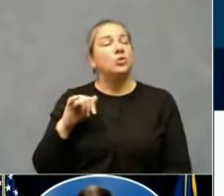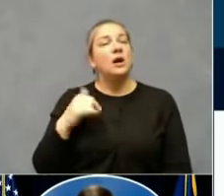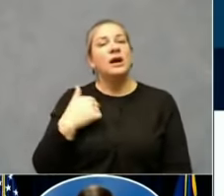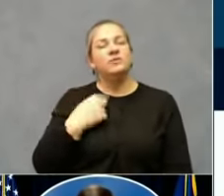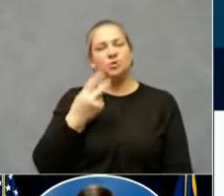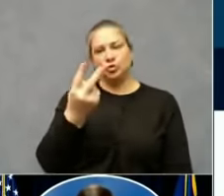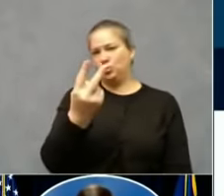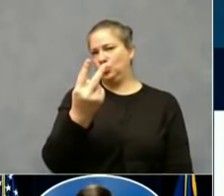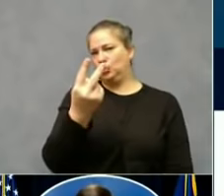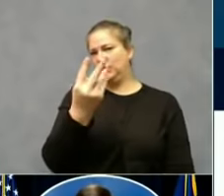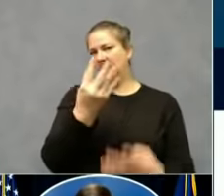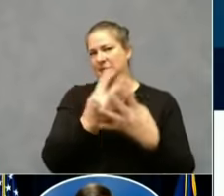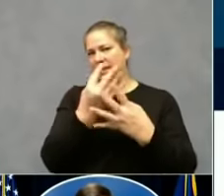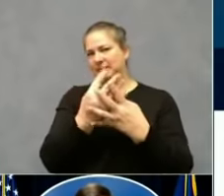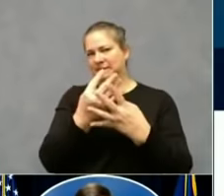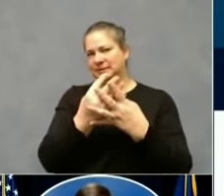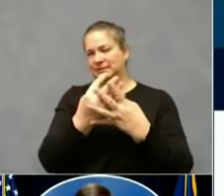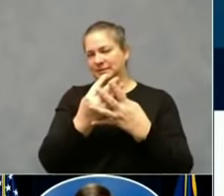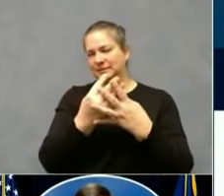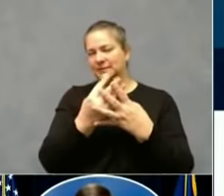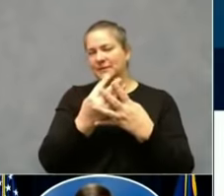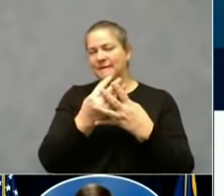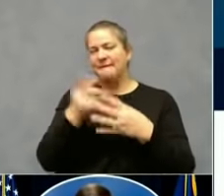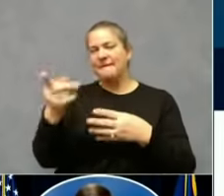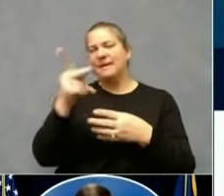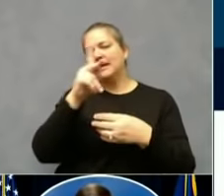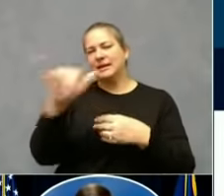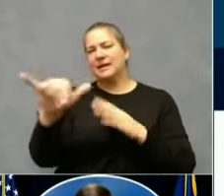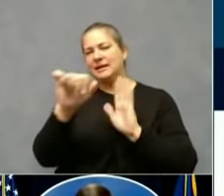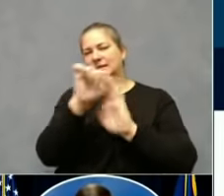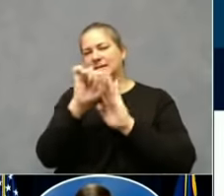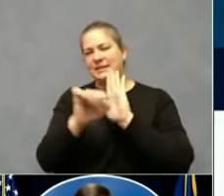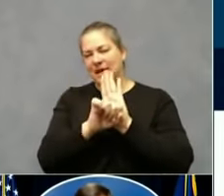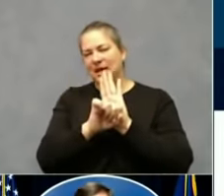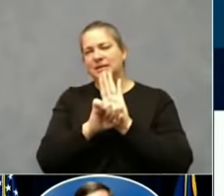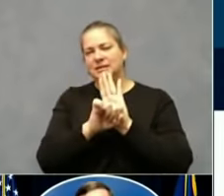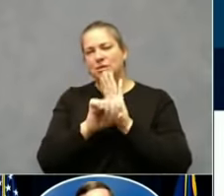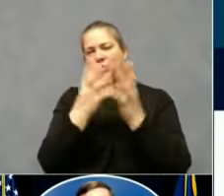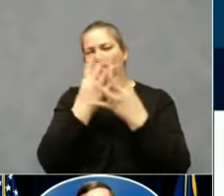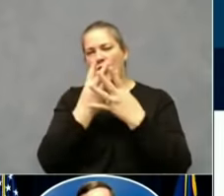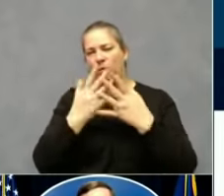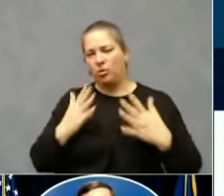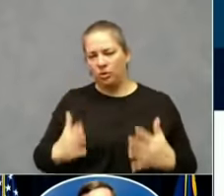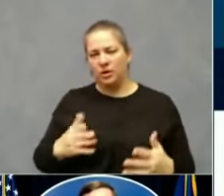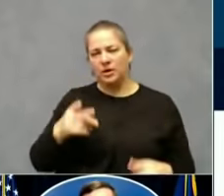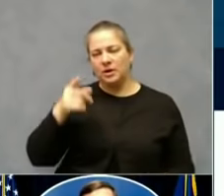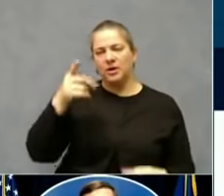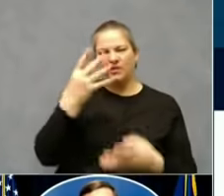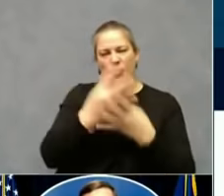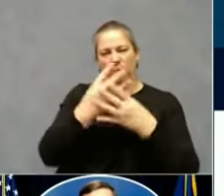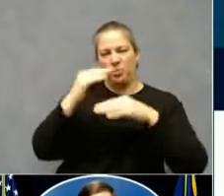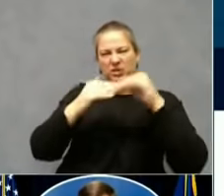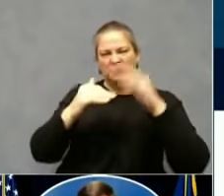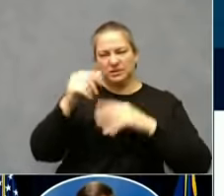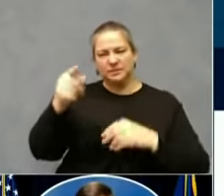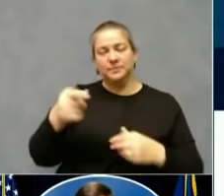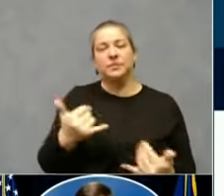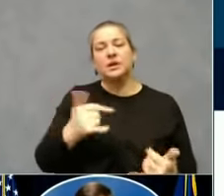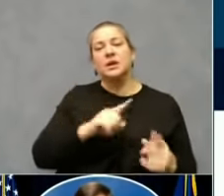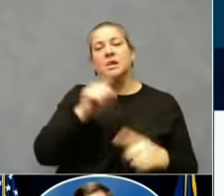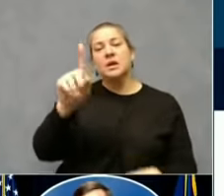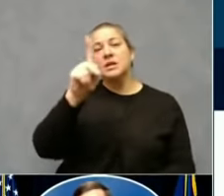Both were at the Kentucky State Reformatory. I'll now turn it over to Dr. Stack,